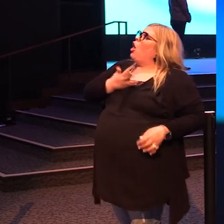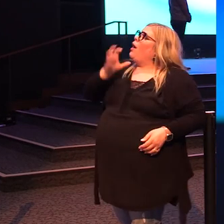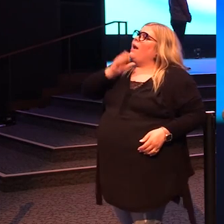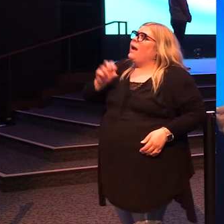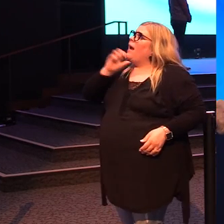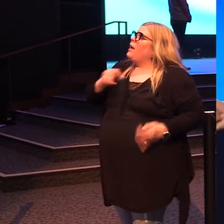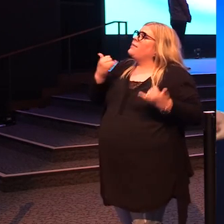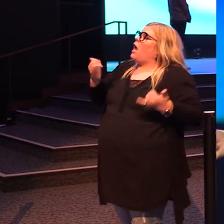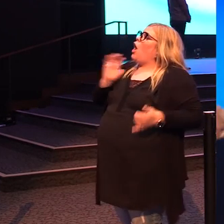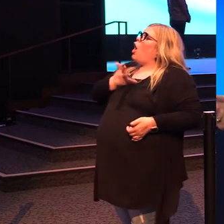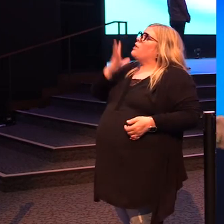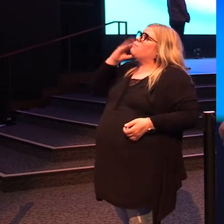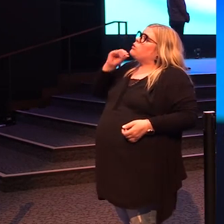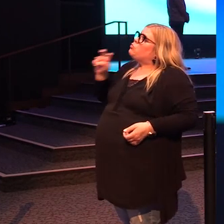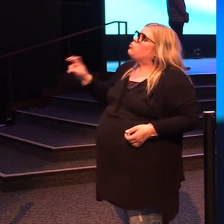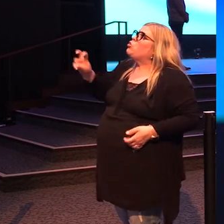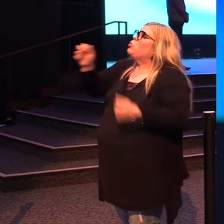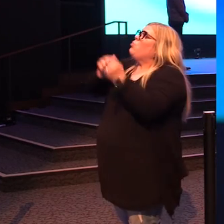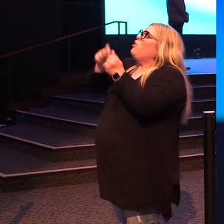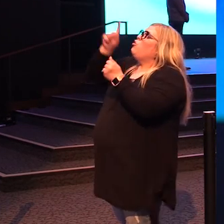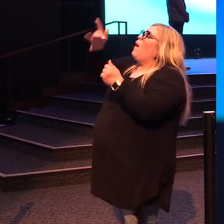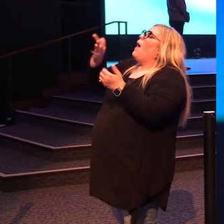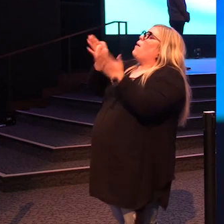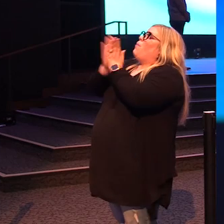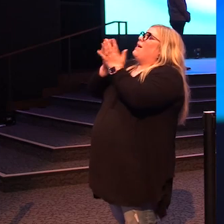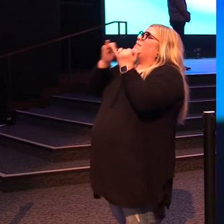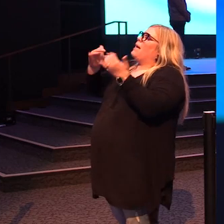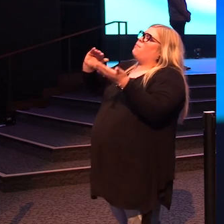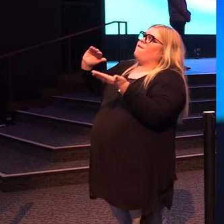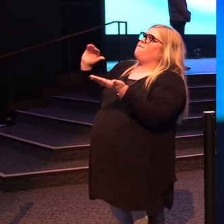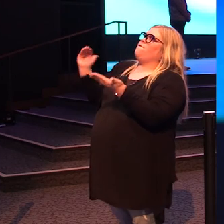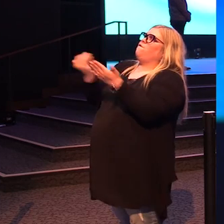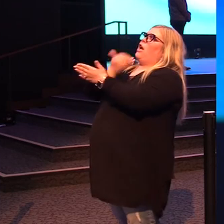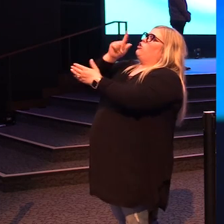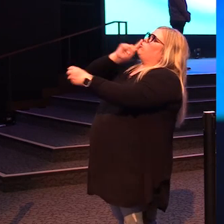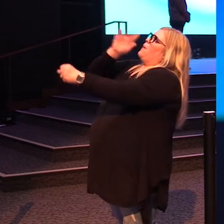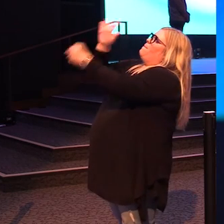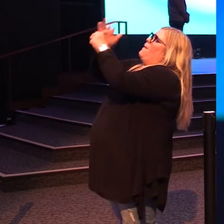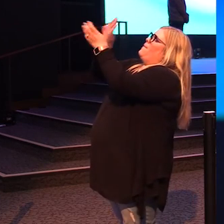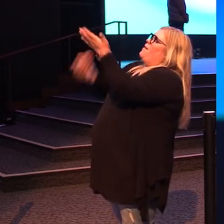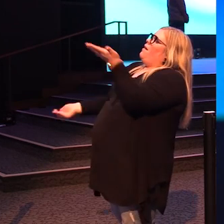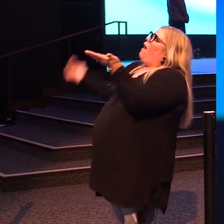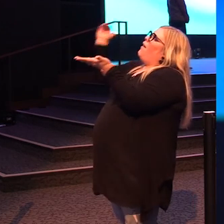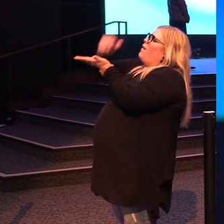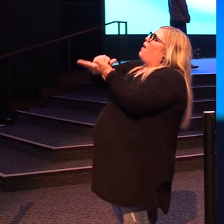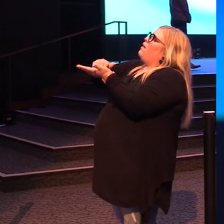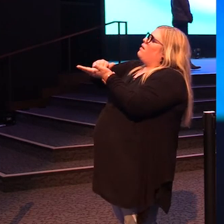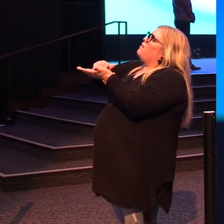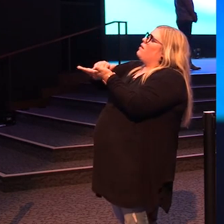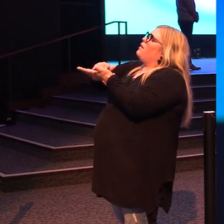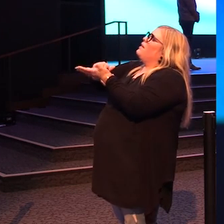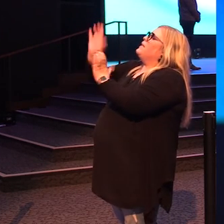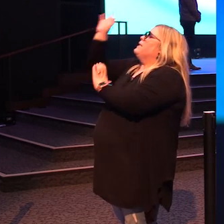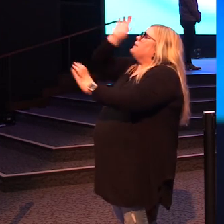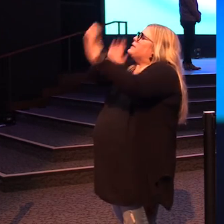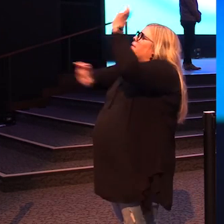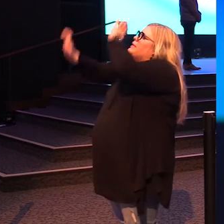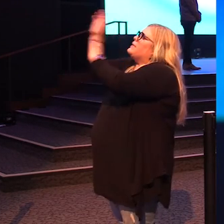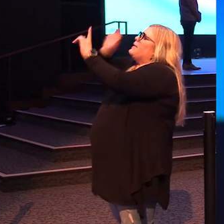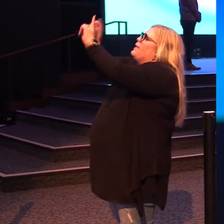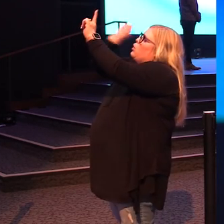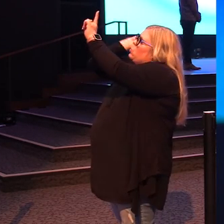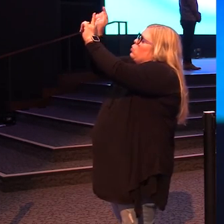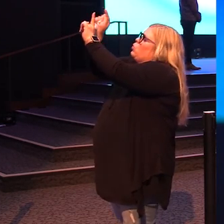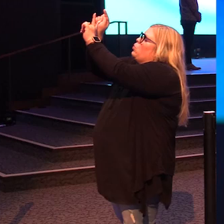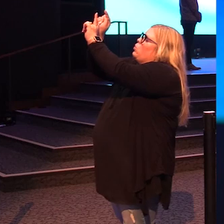in this journey, I pray today it will be like a fresh commitment all over again in the house to seek your face,